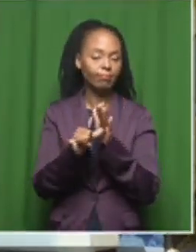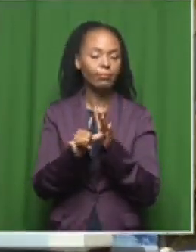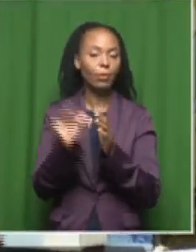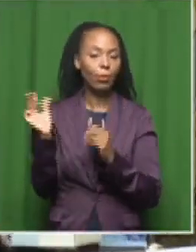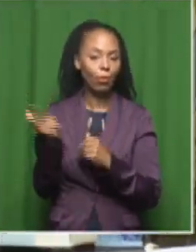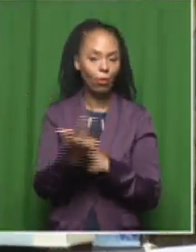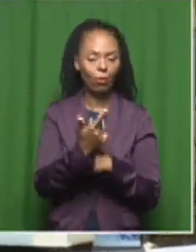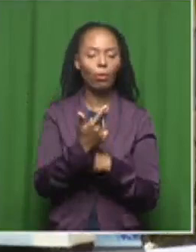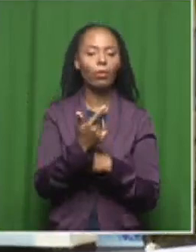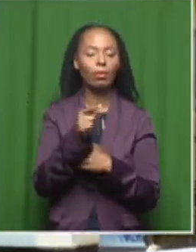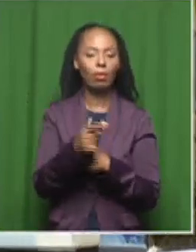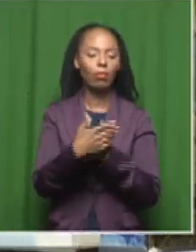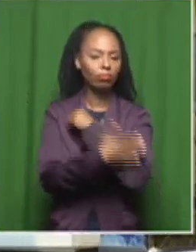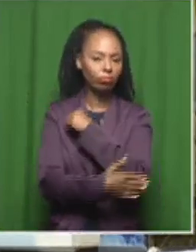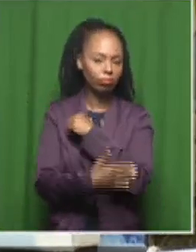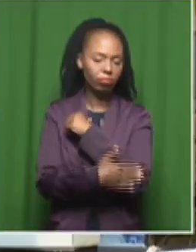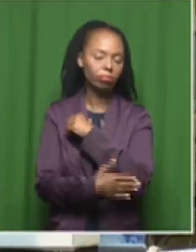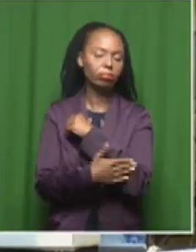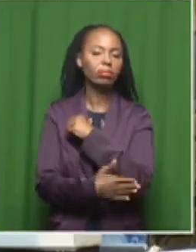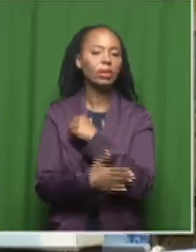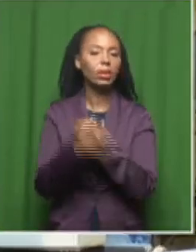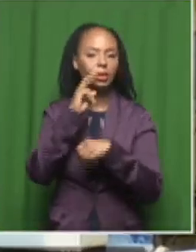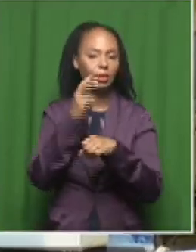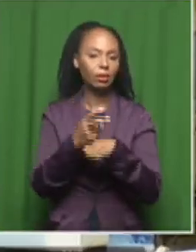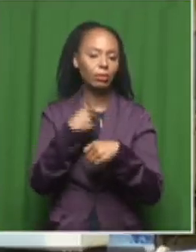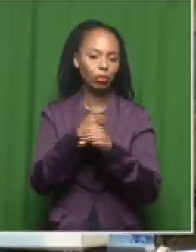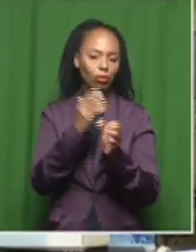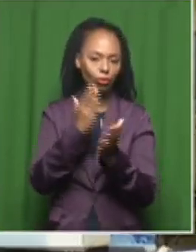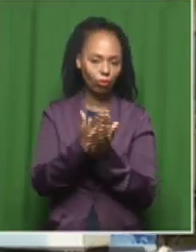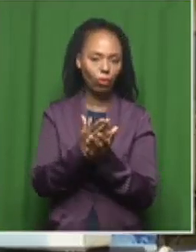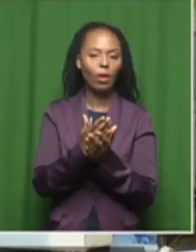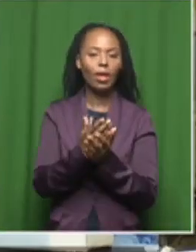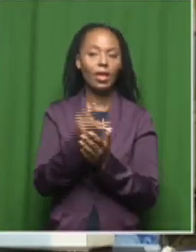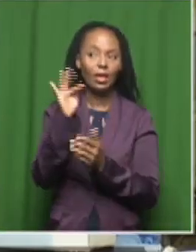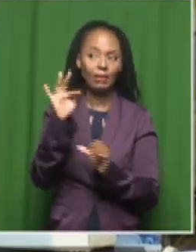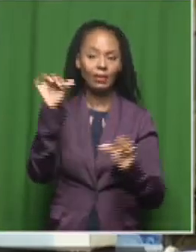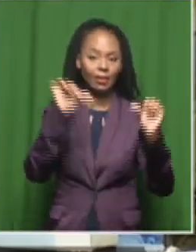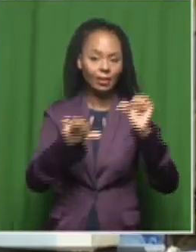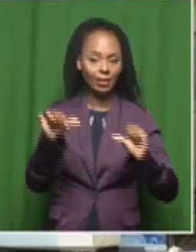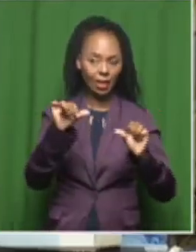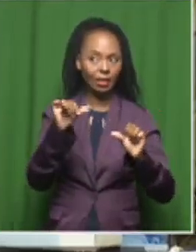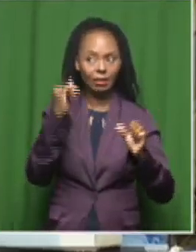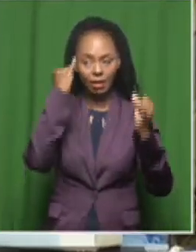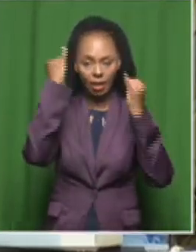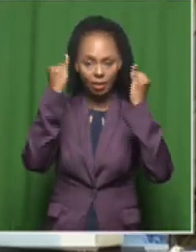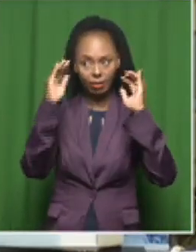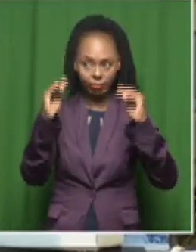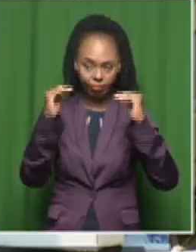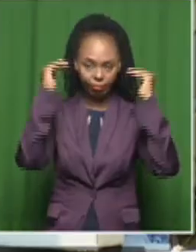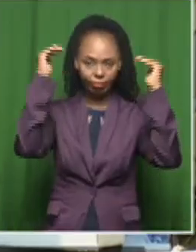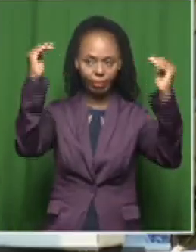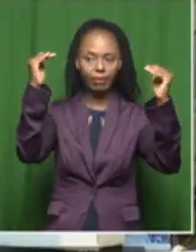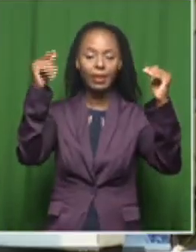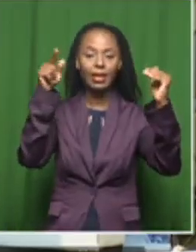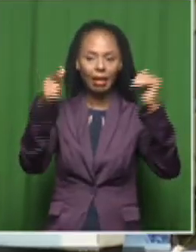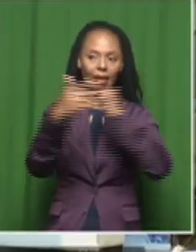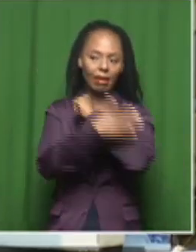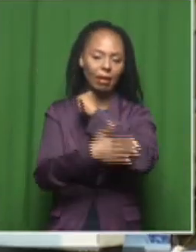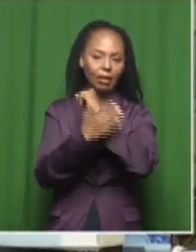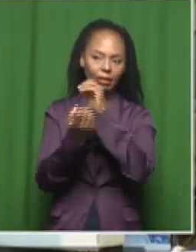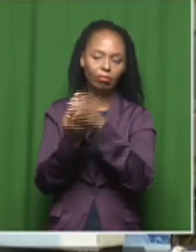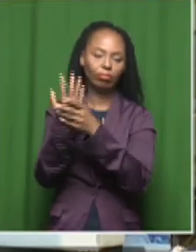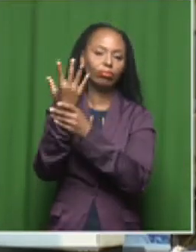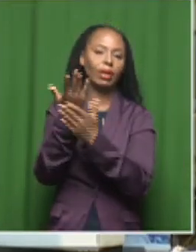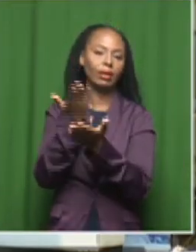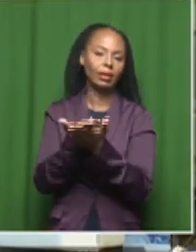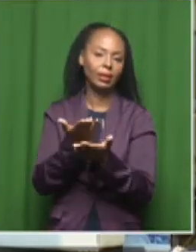nation to make sure that they are able to advance scientifically and innovate in order for that nation to grow. So we'll talk more